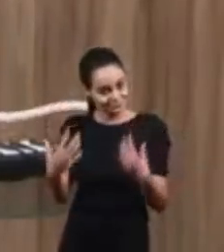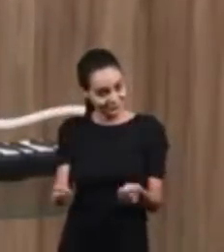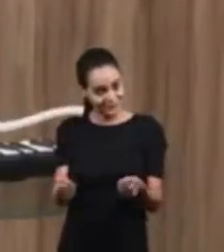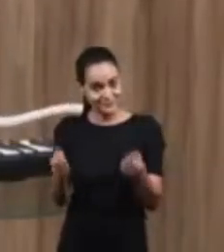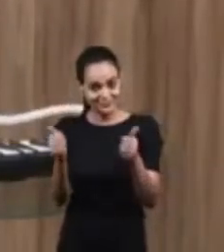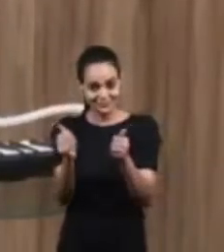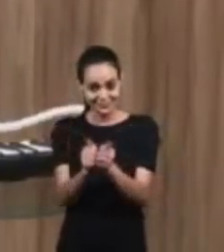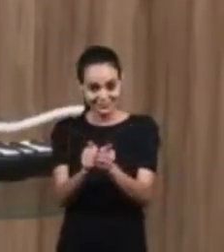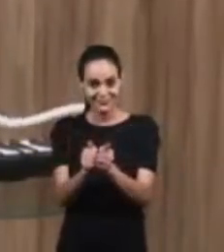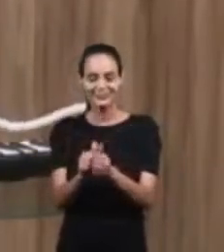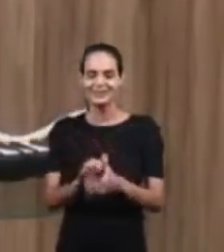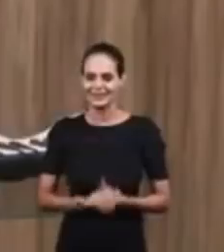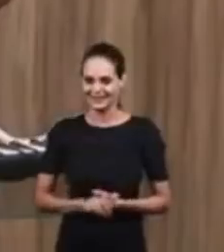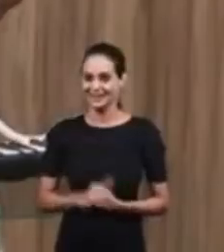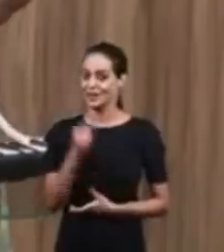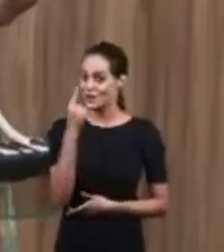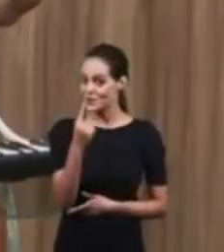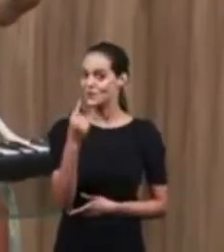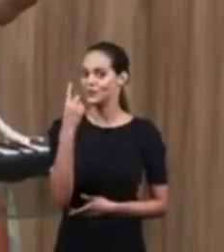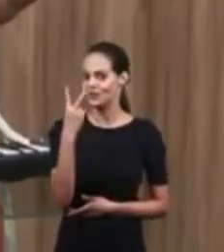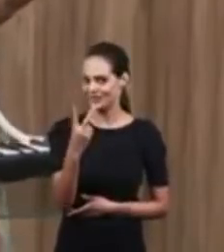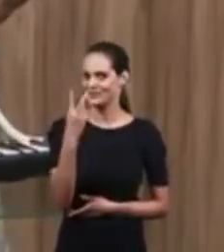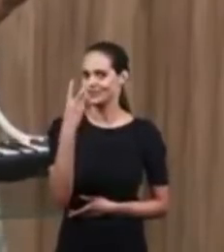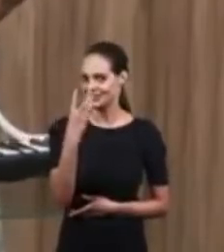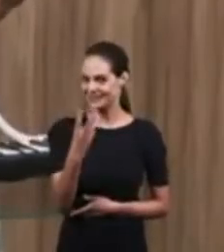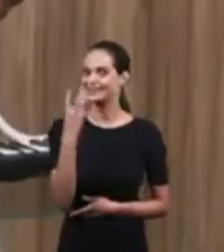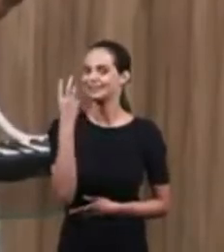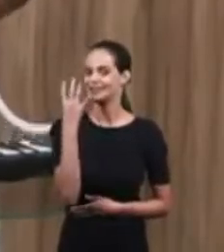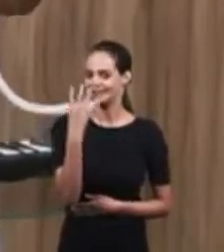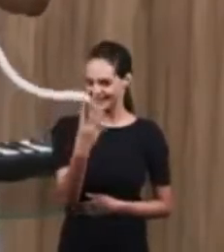Together One Two Three Four